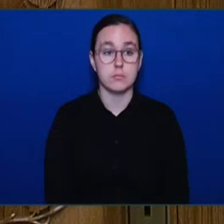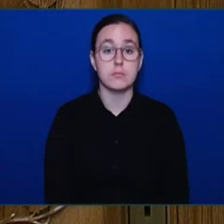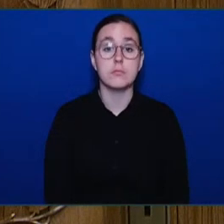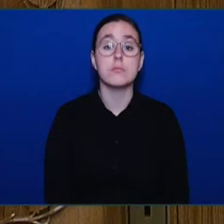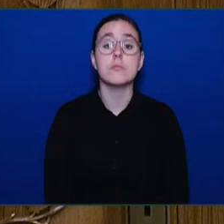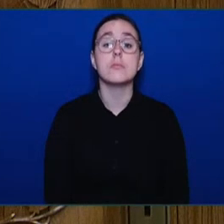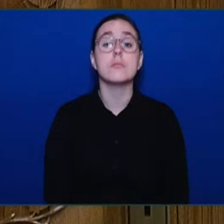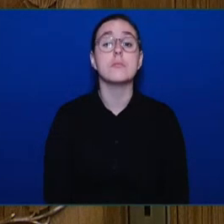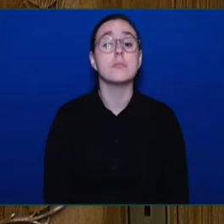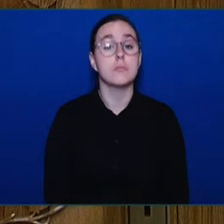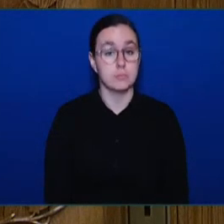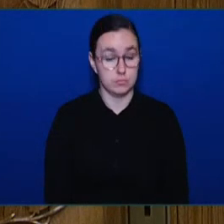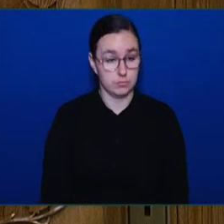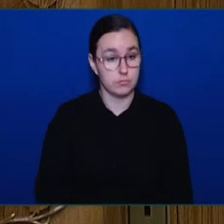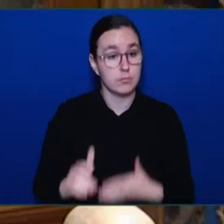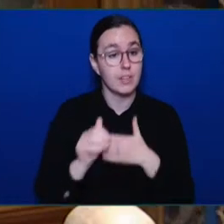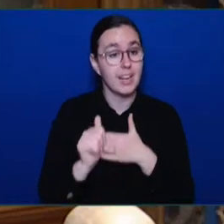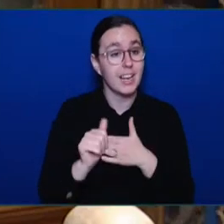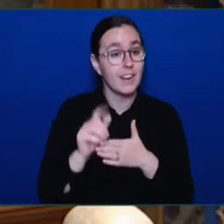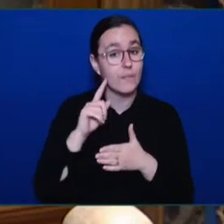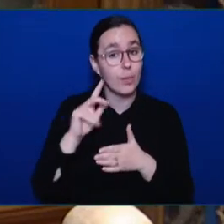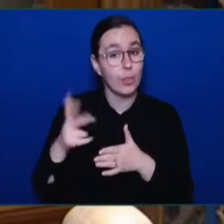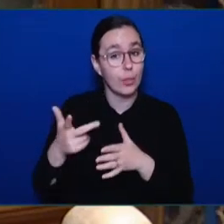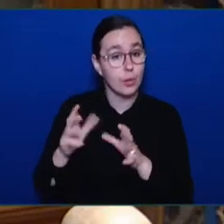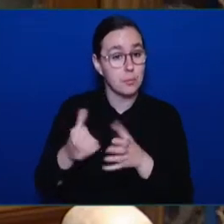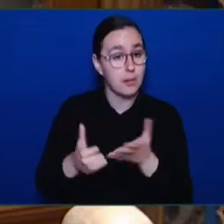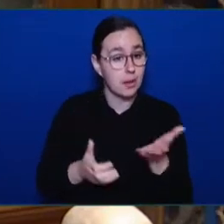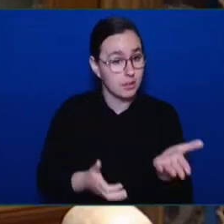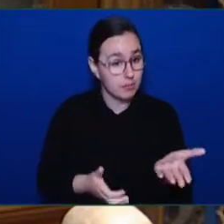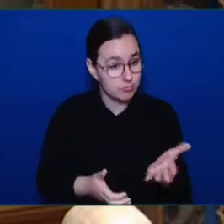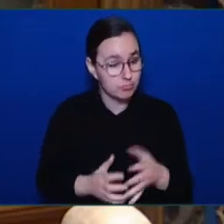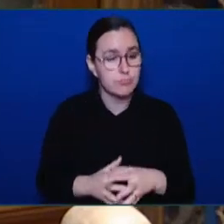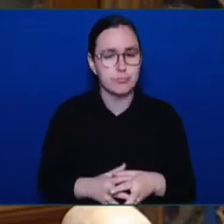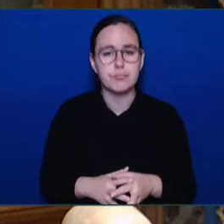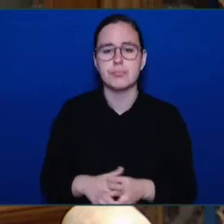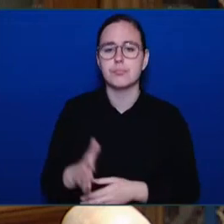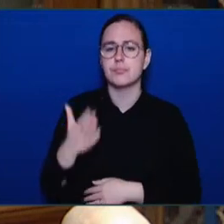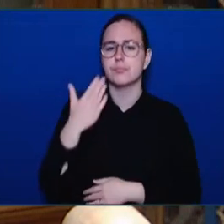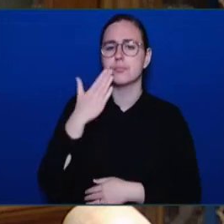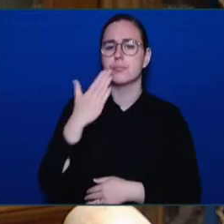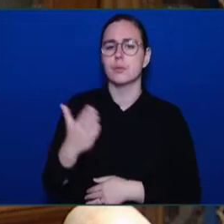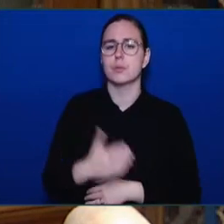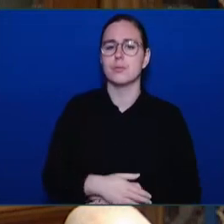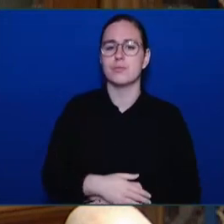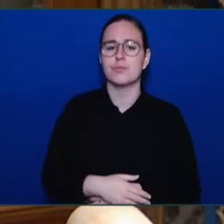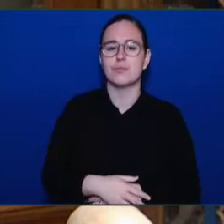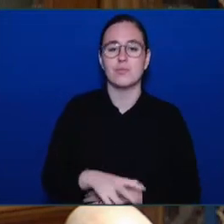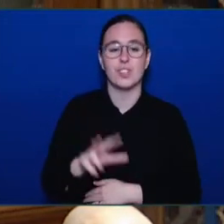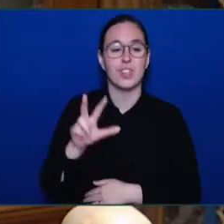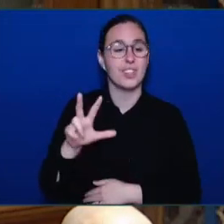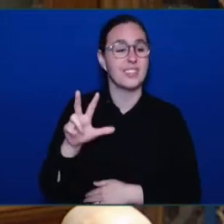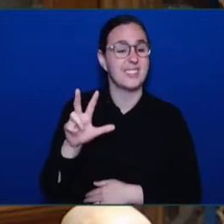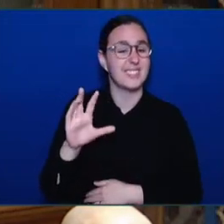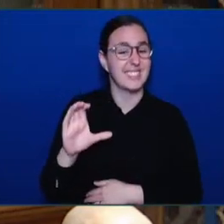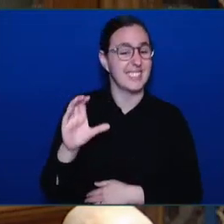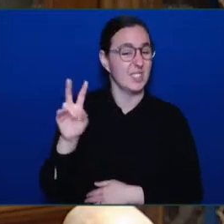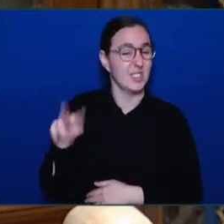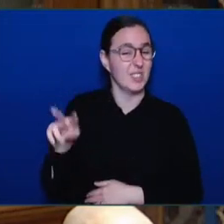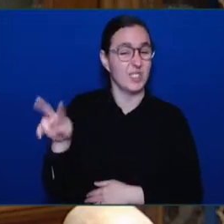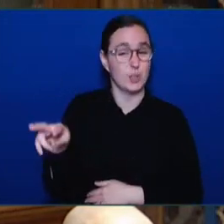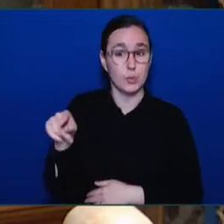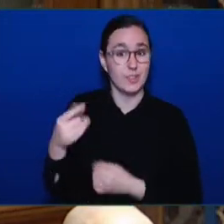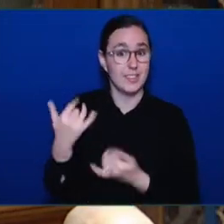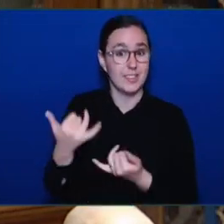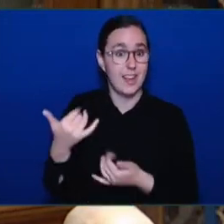Bill C-22 is making its way through the Federal House of Commons right now. The goal of this legislation is to ensure that